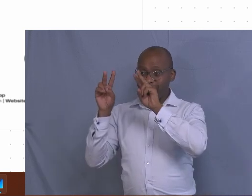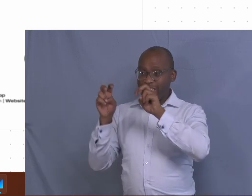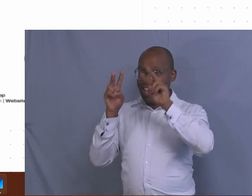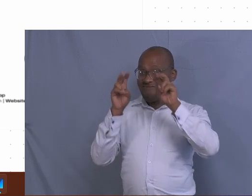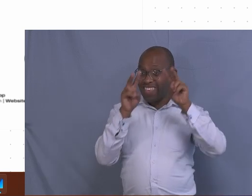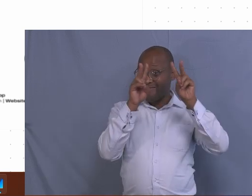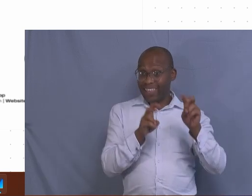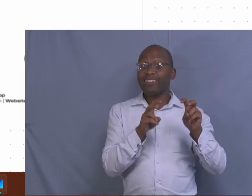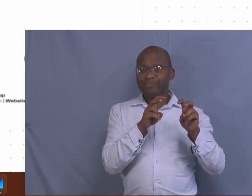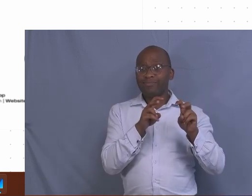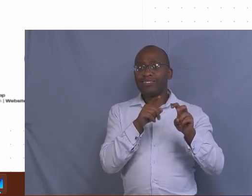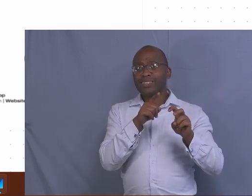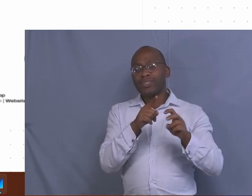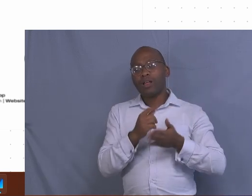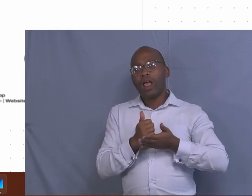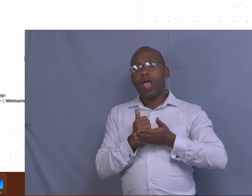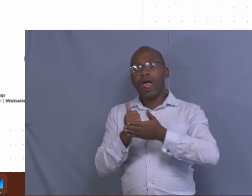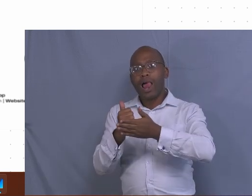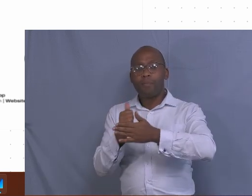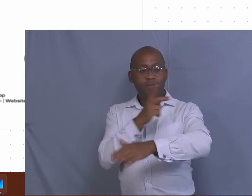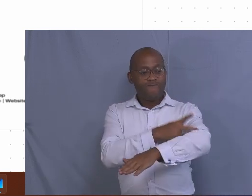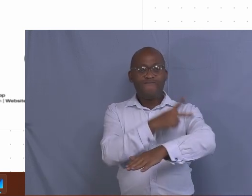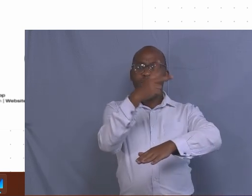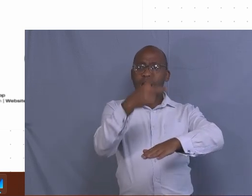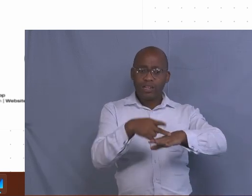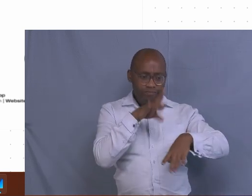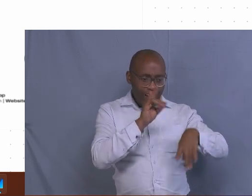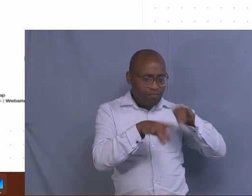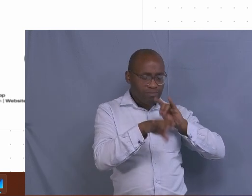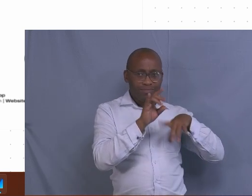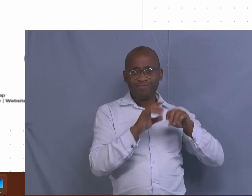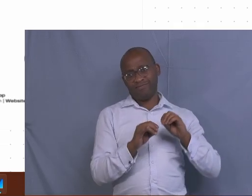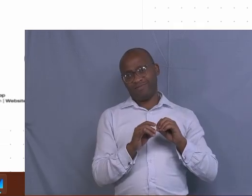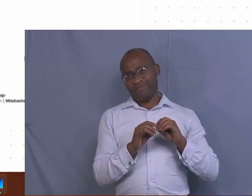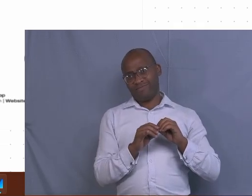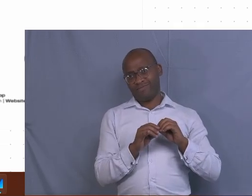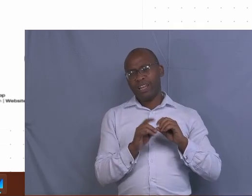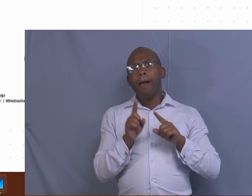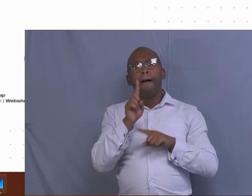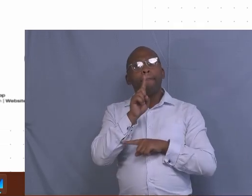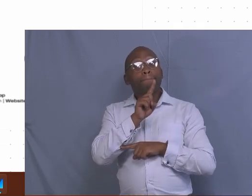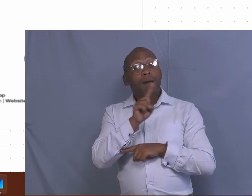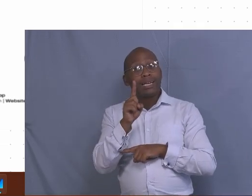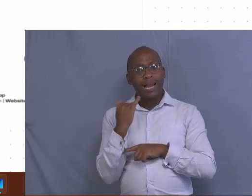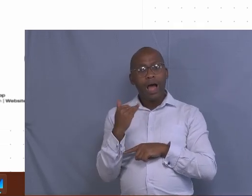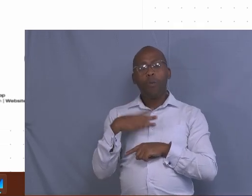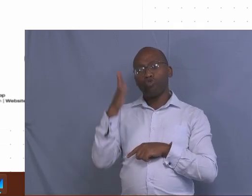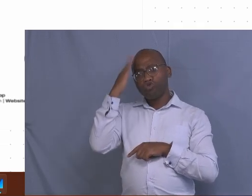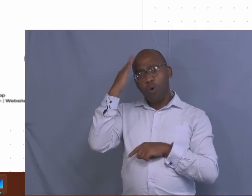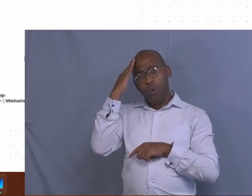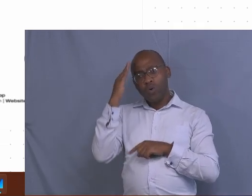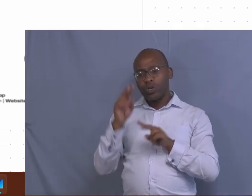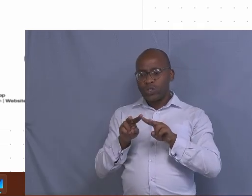I've mentioned them in the presentation. But what is the difference between identifying and suggesting?